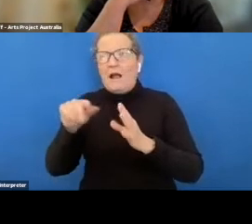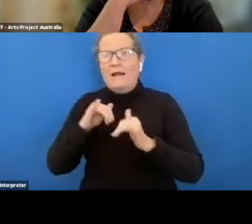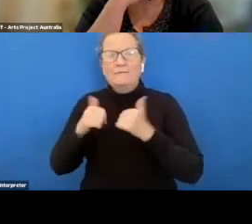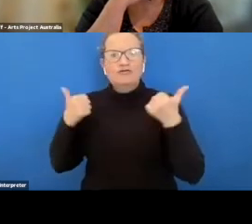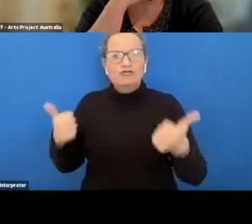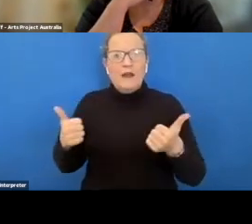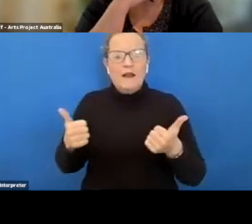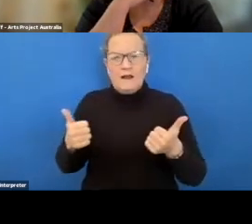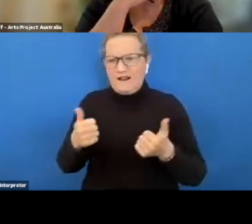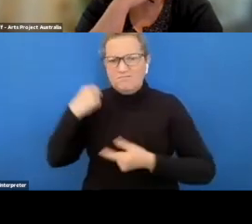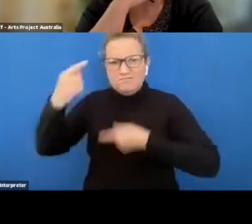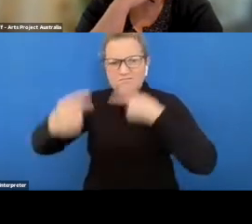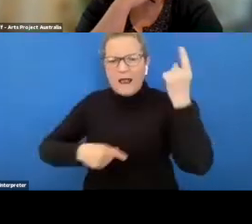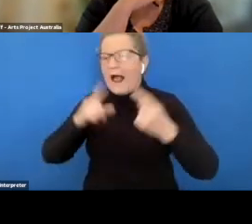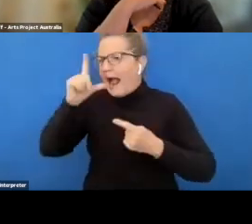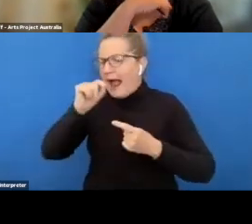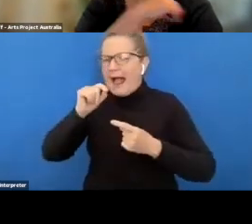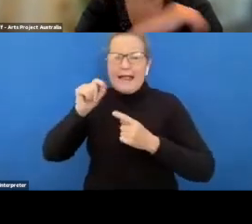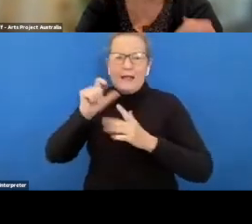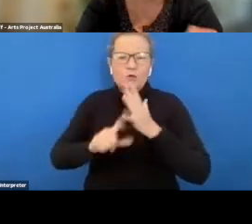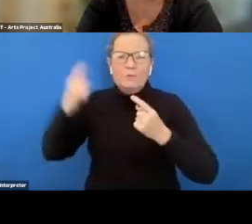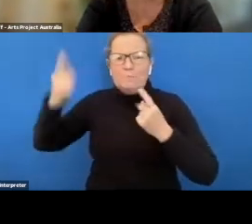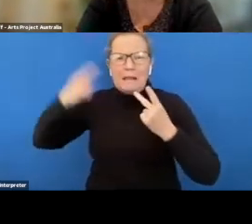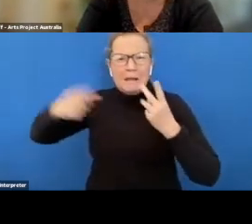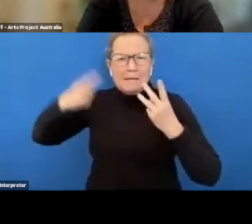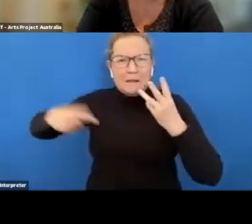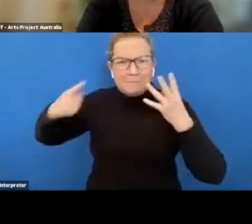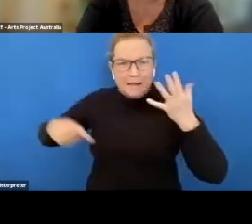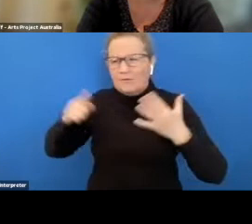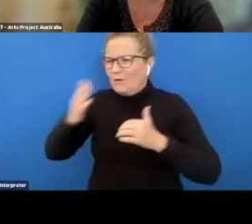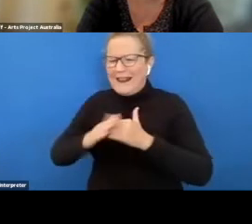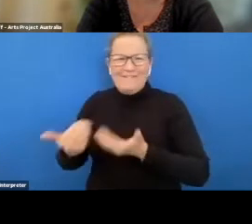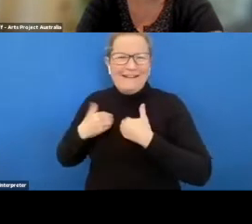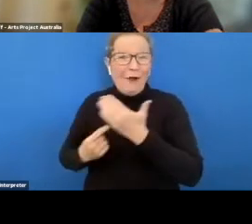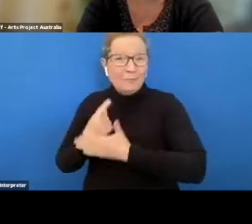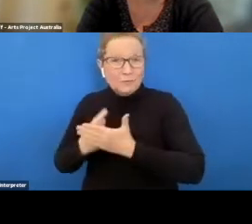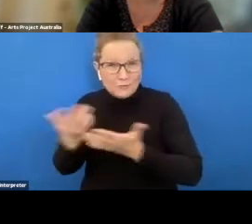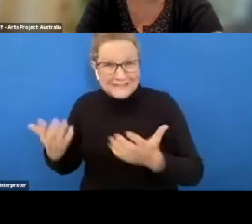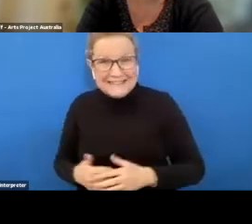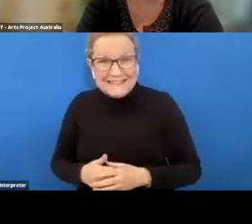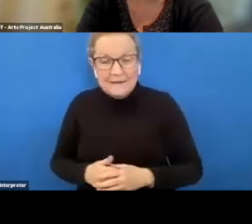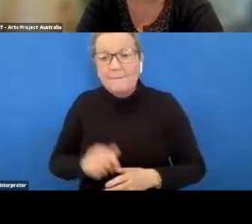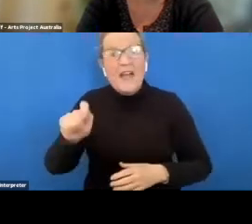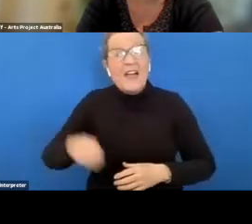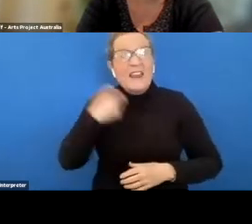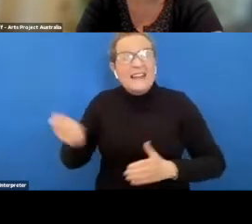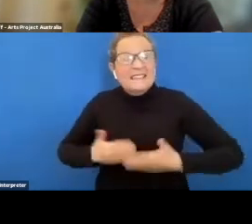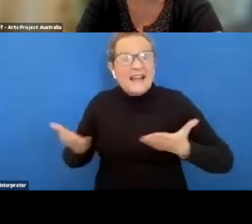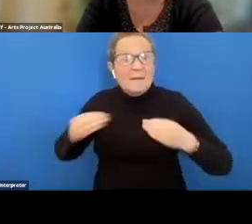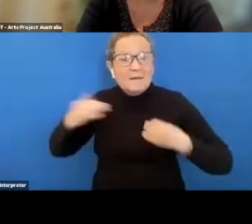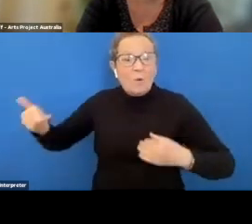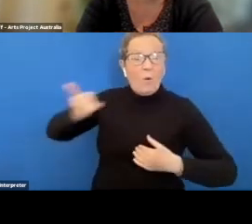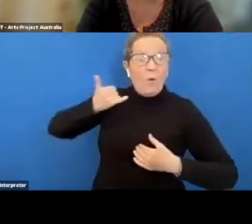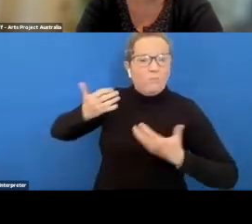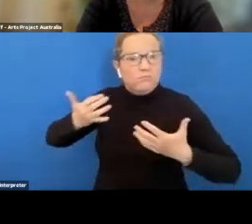we were able to show that but we were never given an opportunity the next day i actually got a an opportunity by a company called